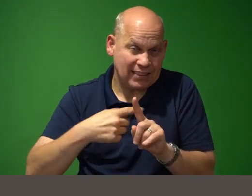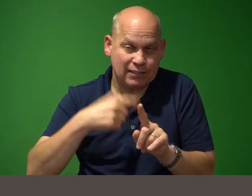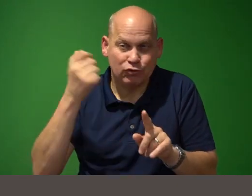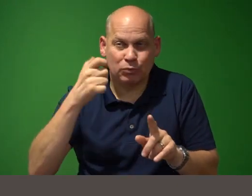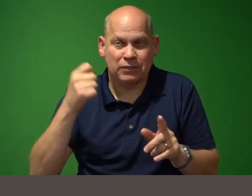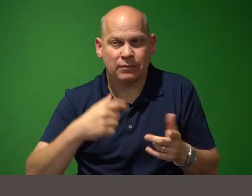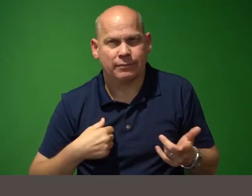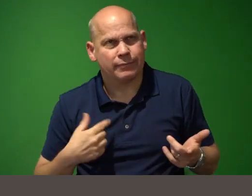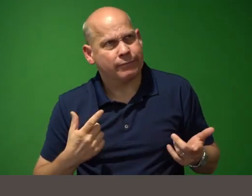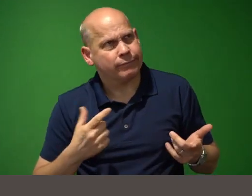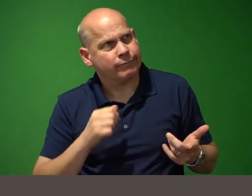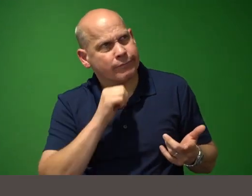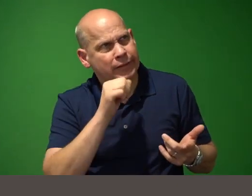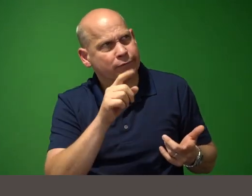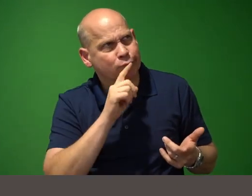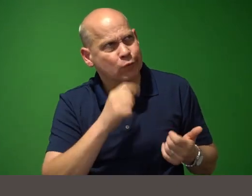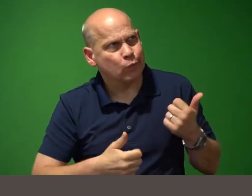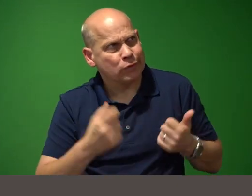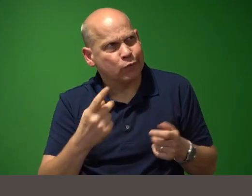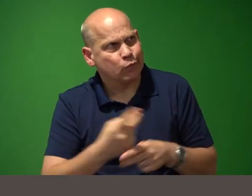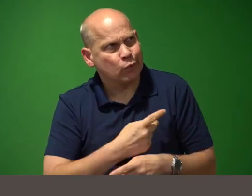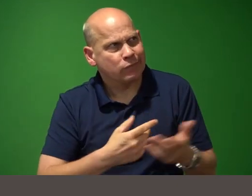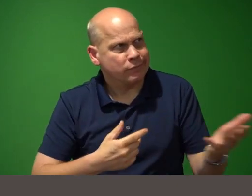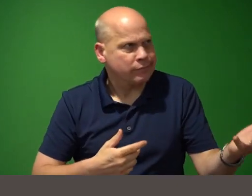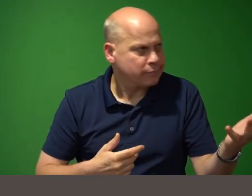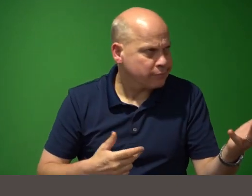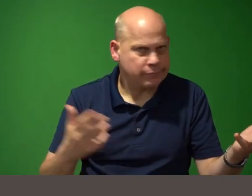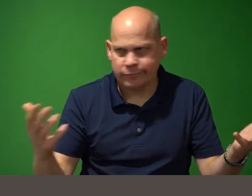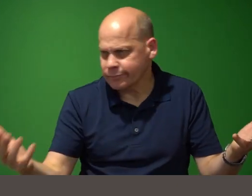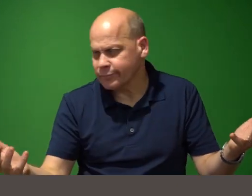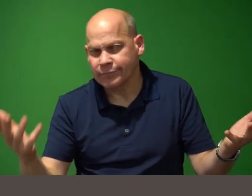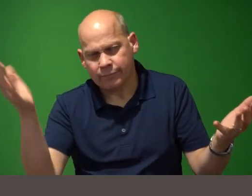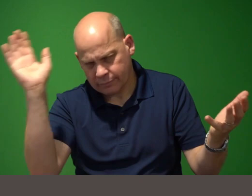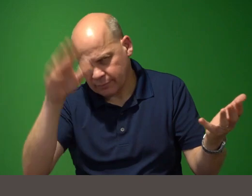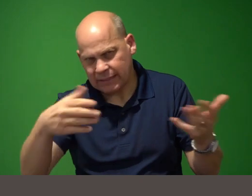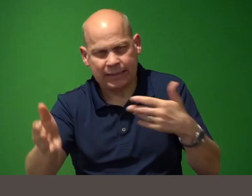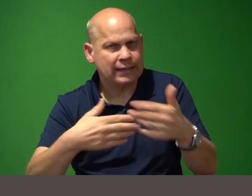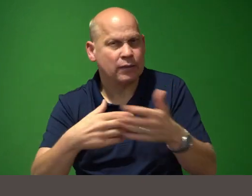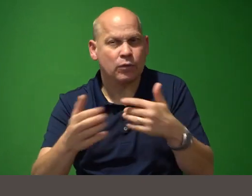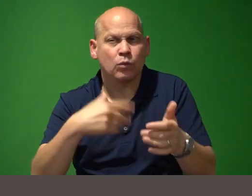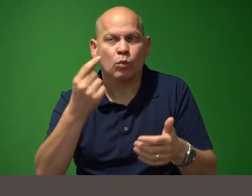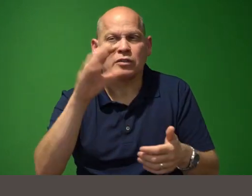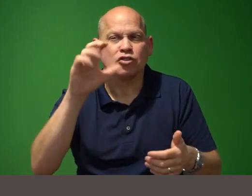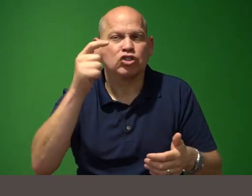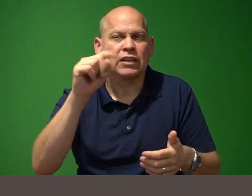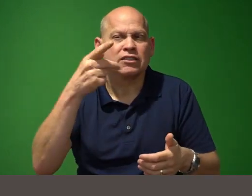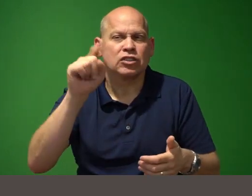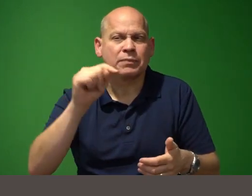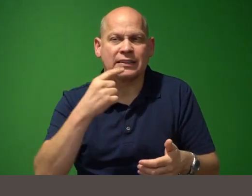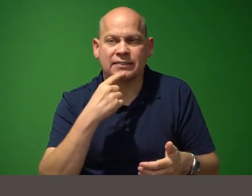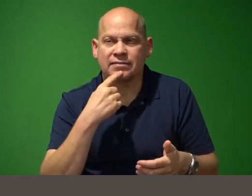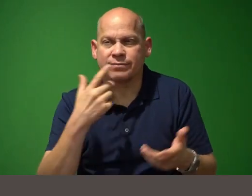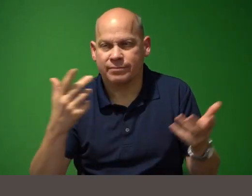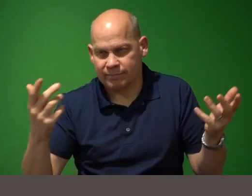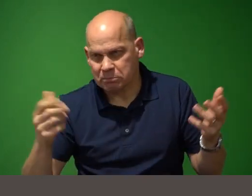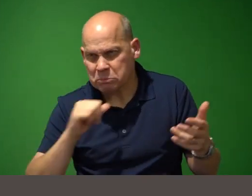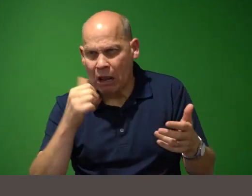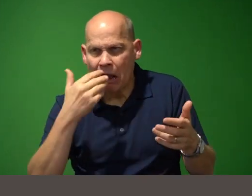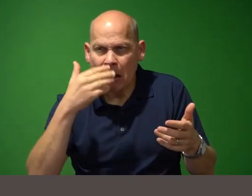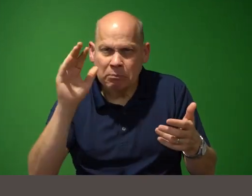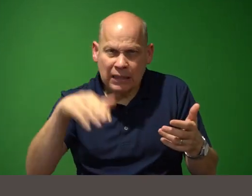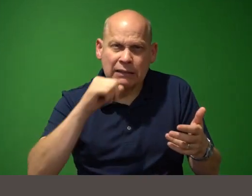is worse either either way here's what chat gpt had to say all right not bad not bad chat gpt